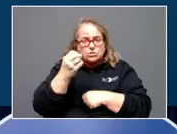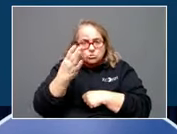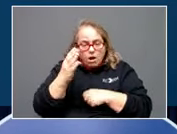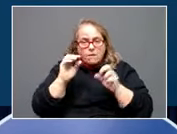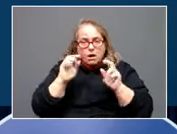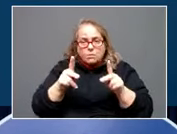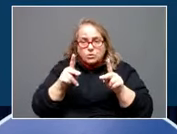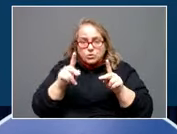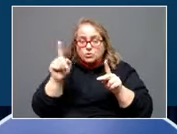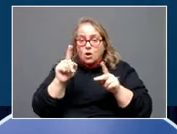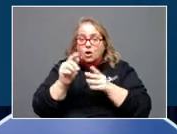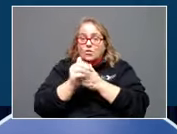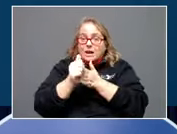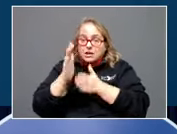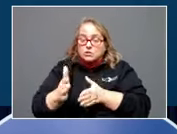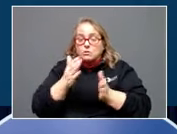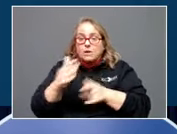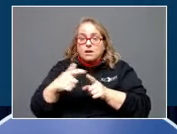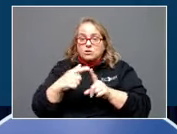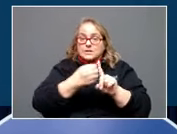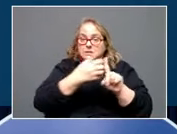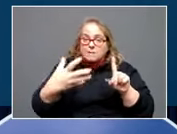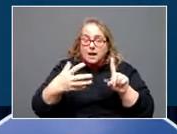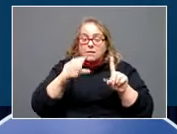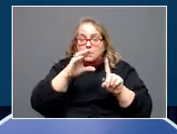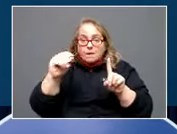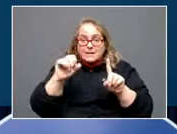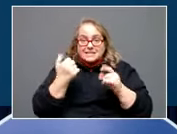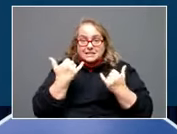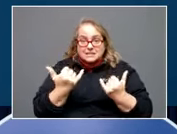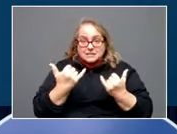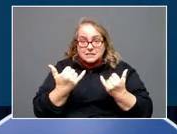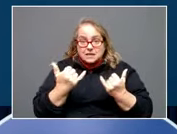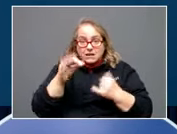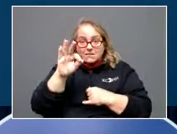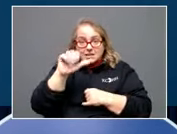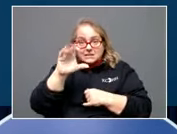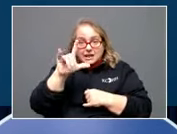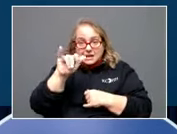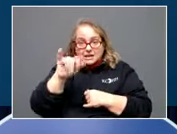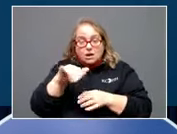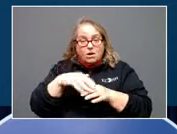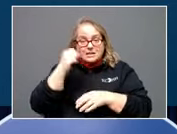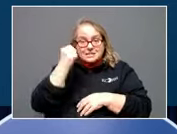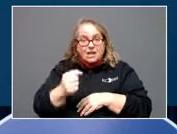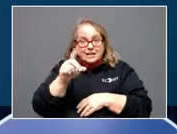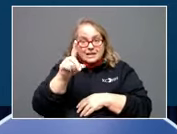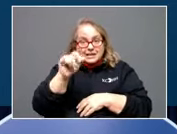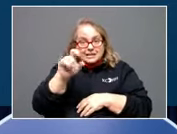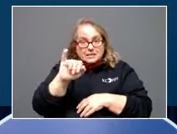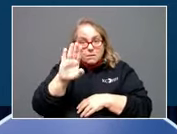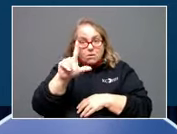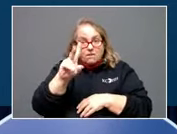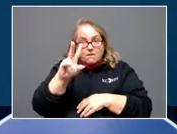the leaders plan to expand the company's existing facility on South Dixie Boulevard by 30,000 square feet